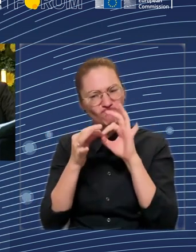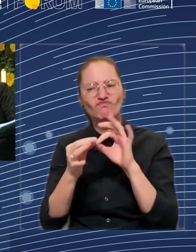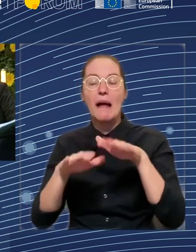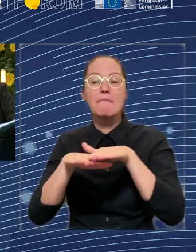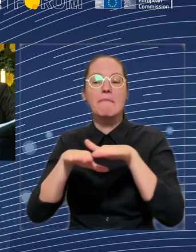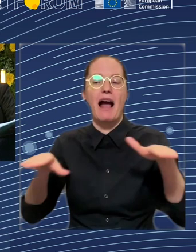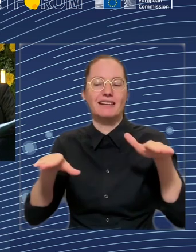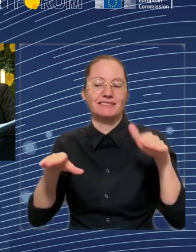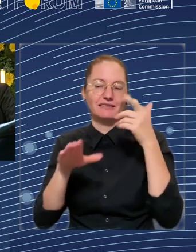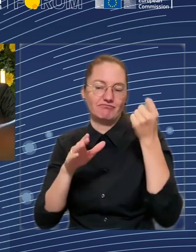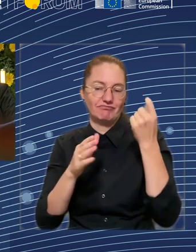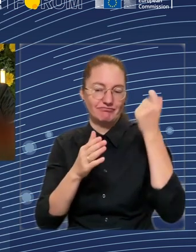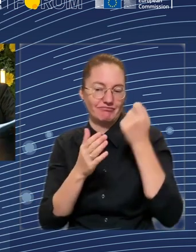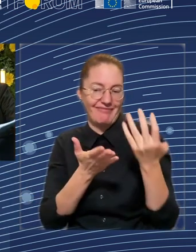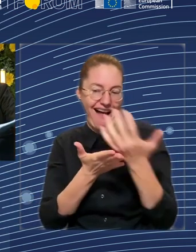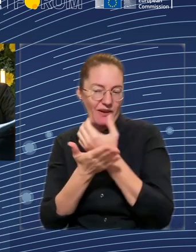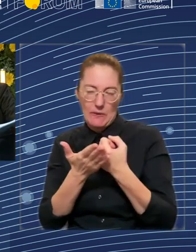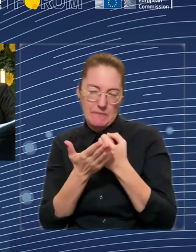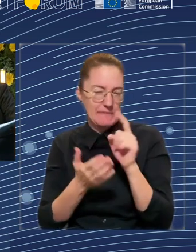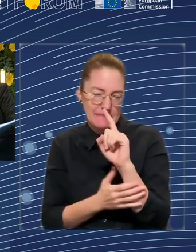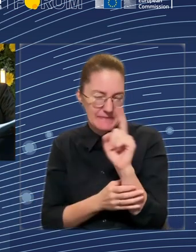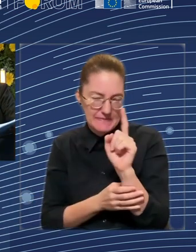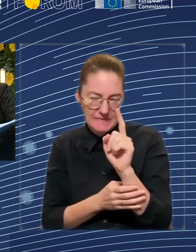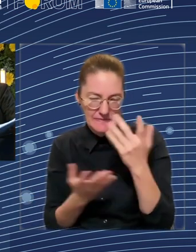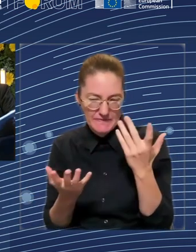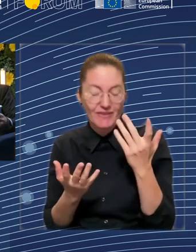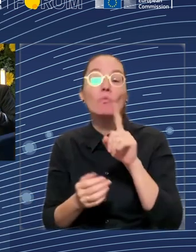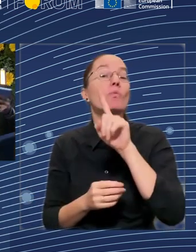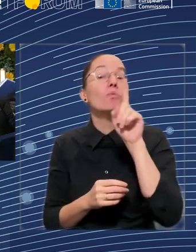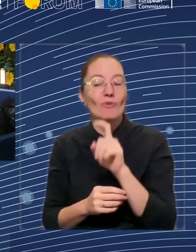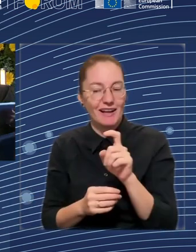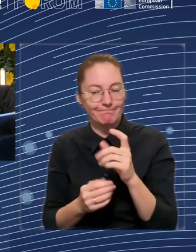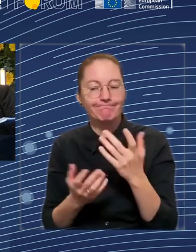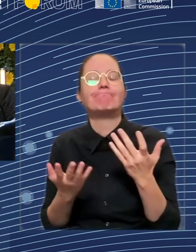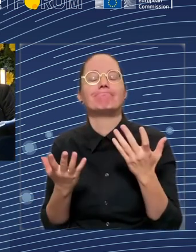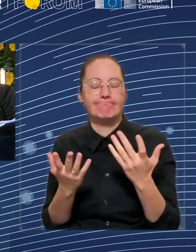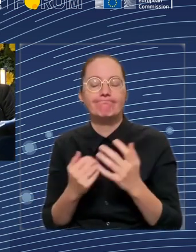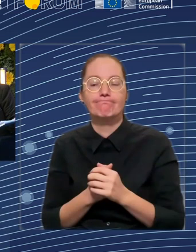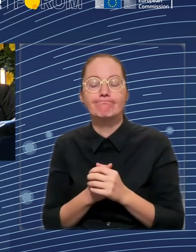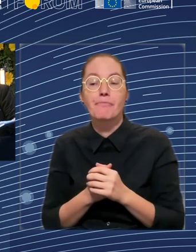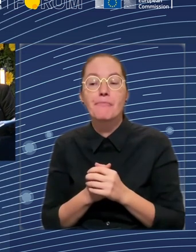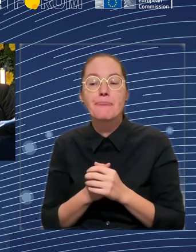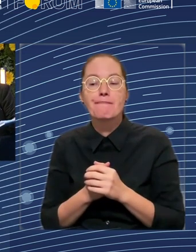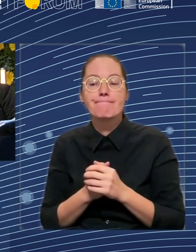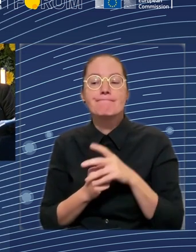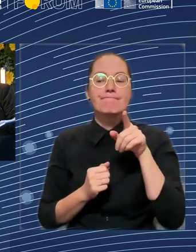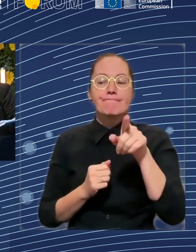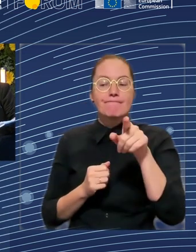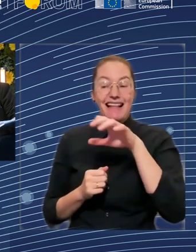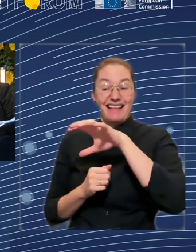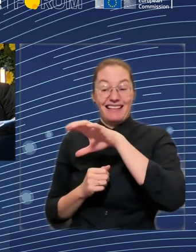really have universal basic income, but we have quite long-standing experience, if we look at all the welfare state, especially the liberal ones,